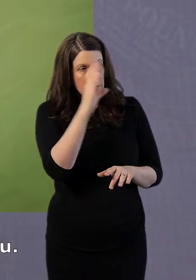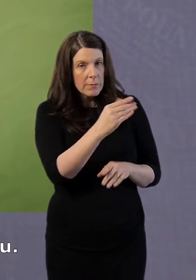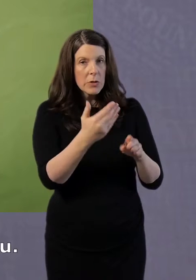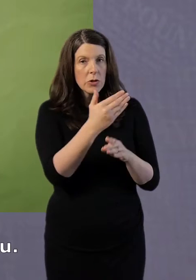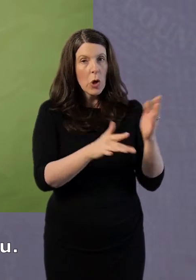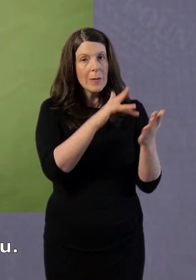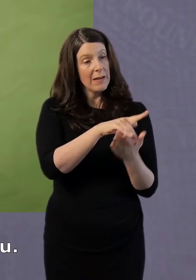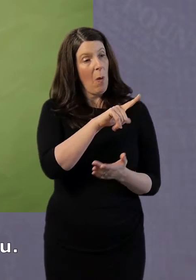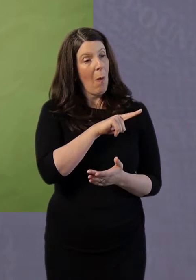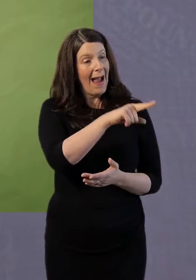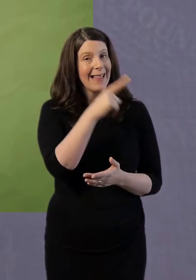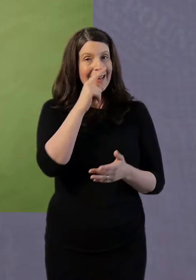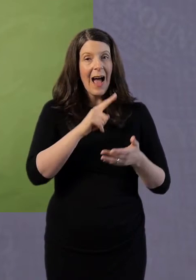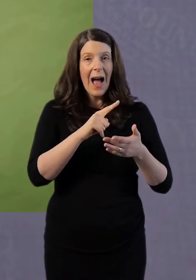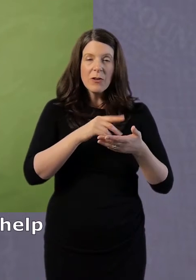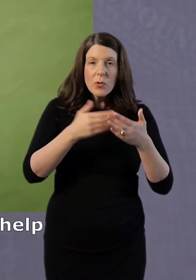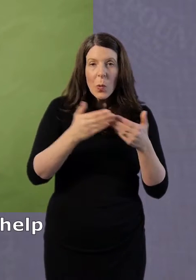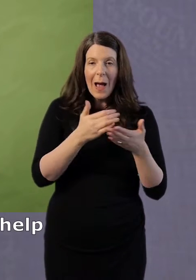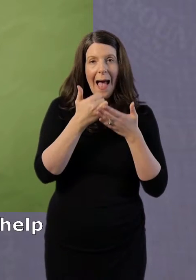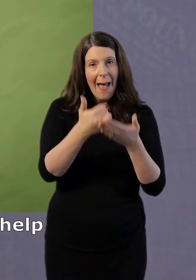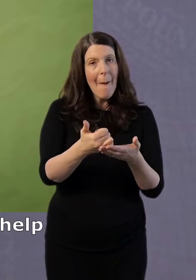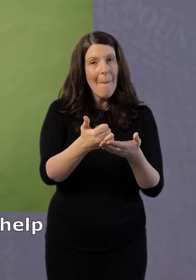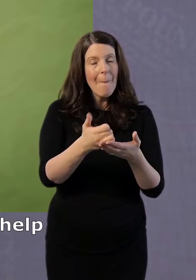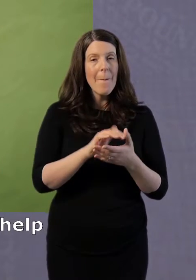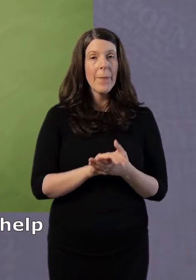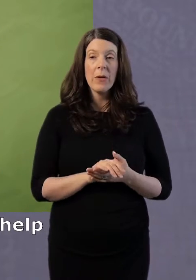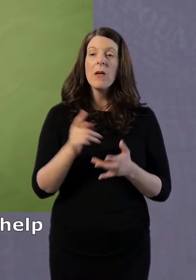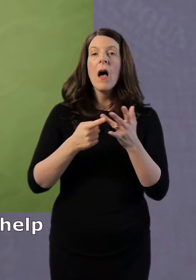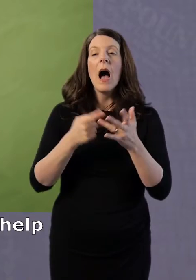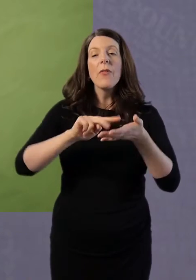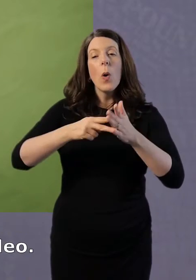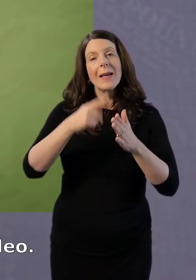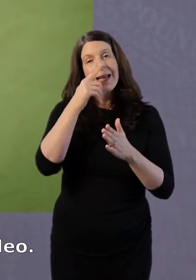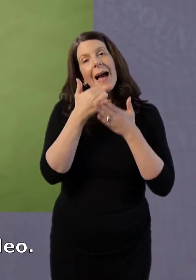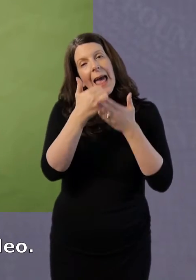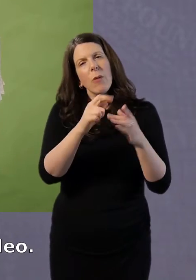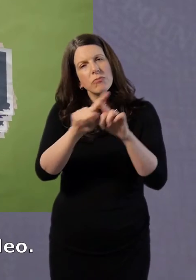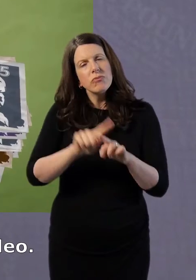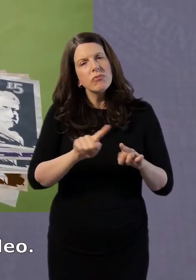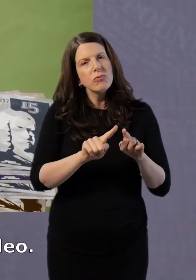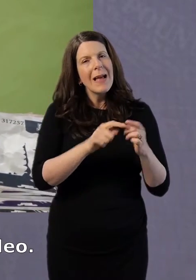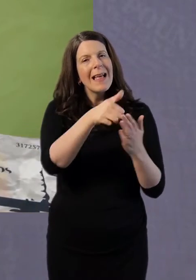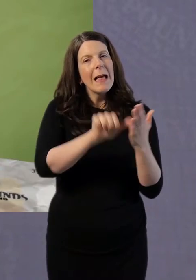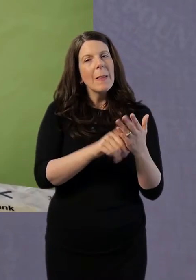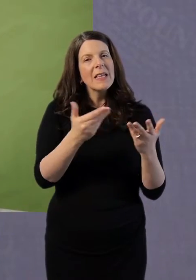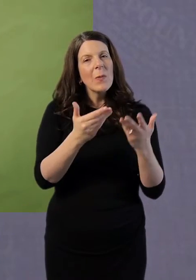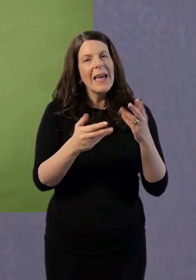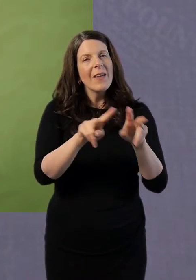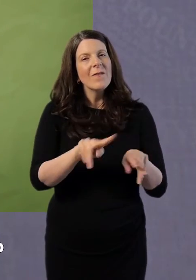They can arrange help for you. Other organisations which can help in different ways are listed at the end of this video.